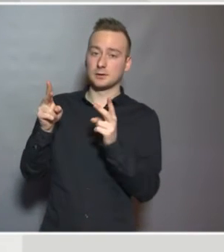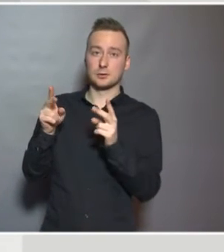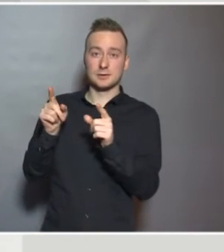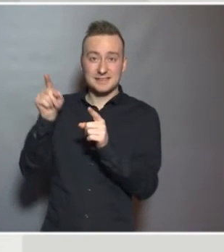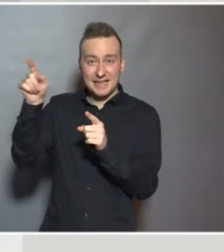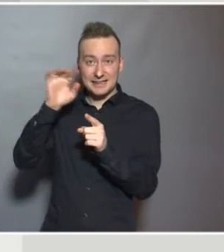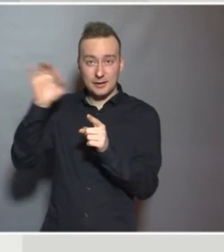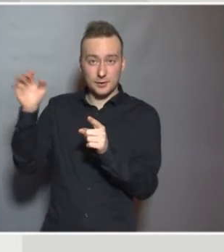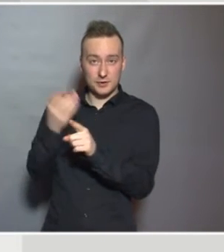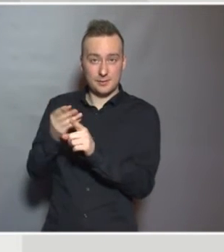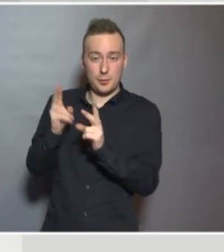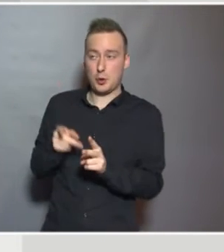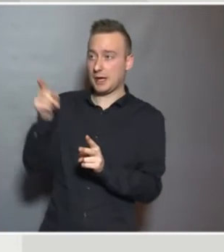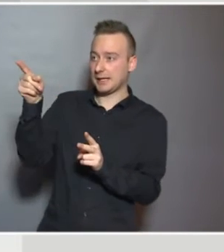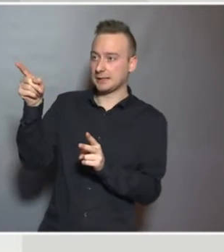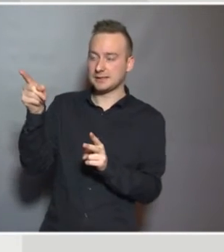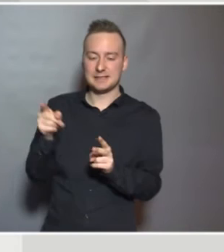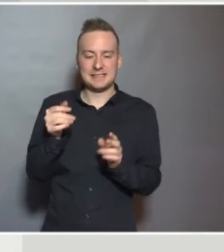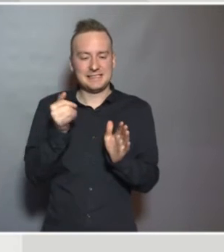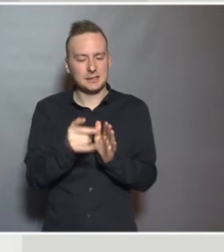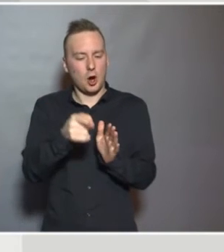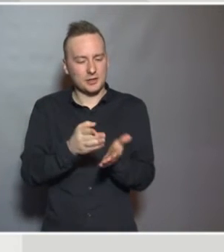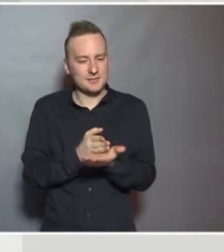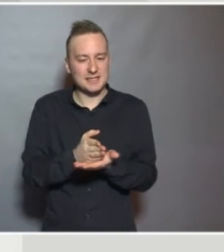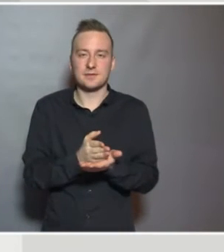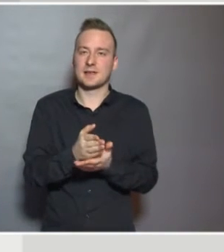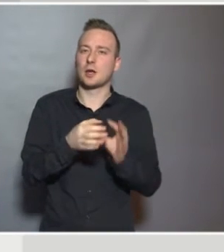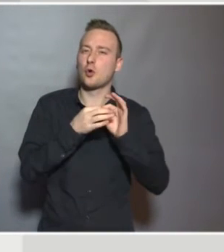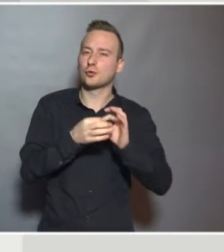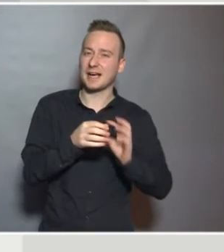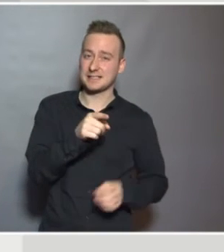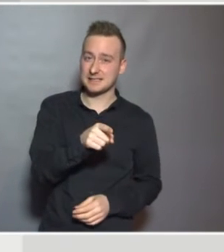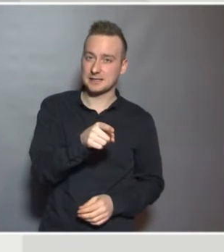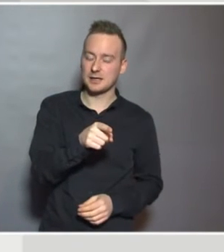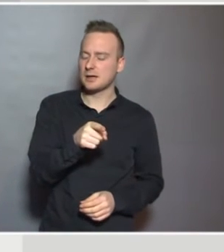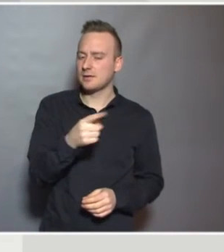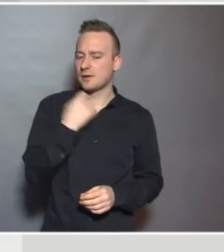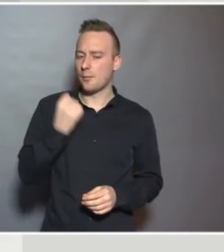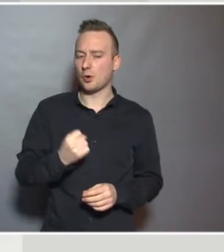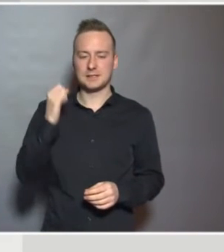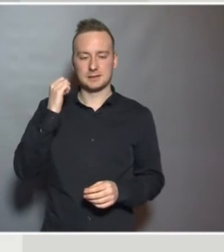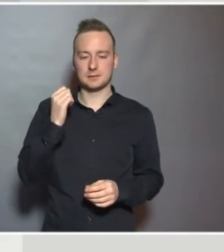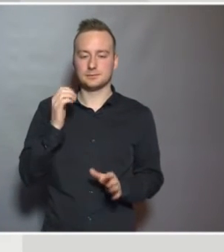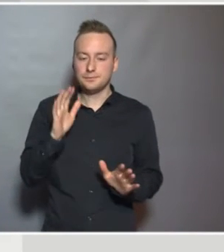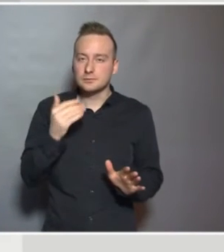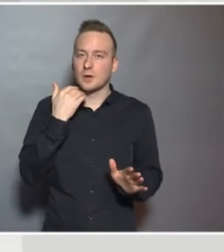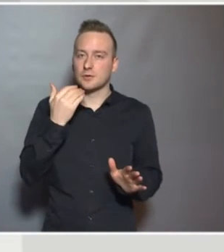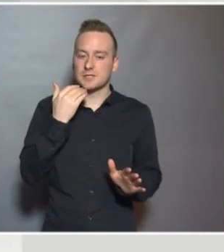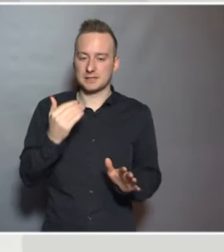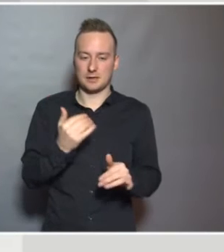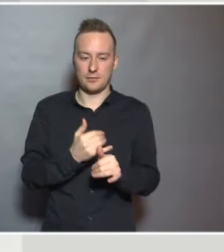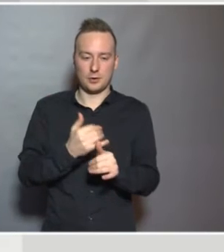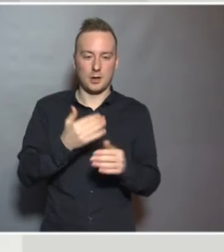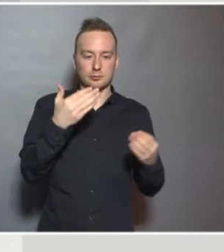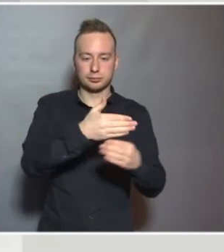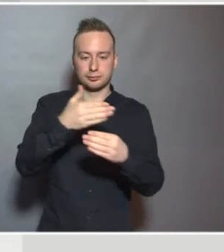educational needs within very particular contexts, we need to be a little bit careful about comparing them across